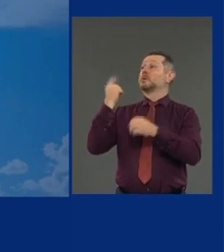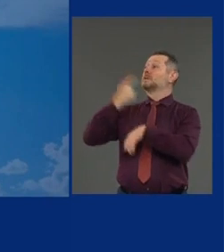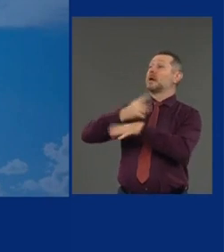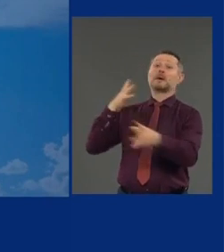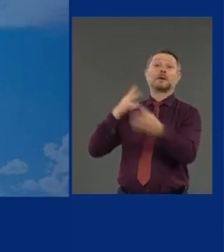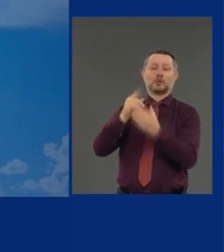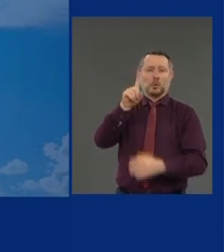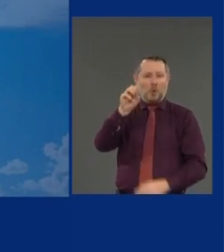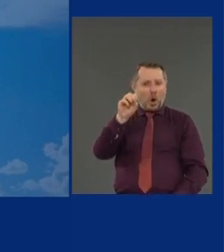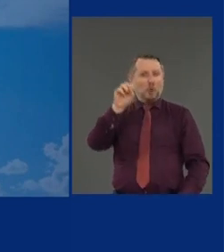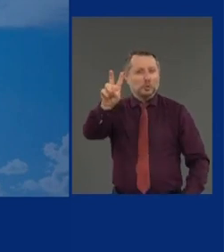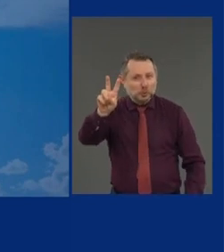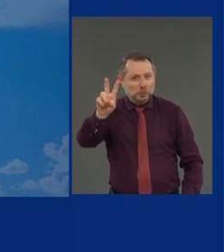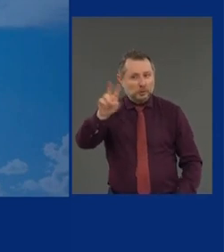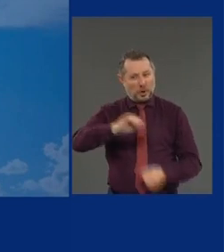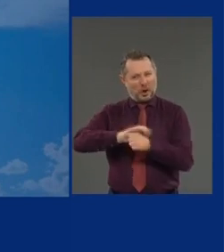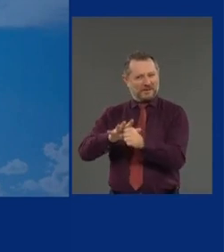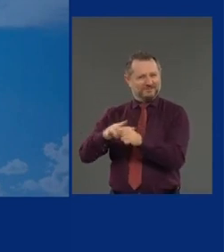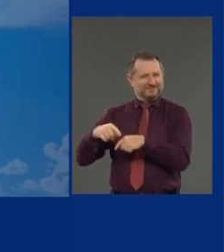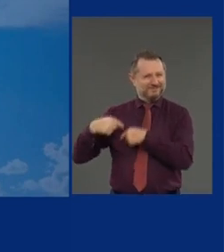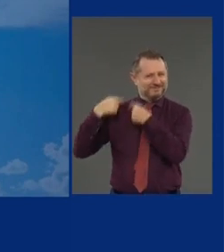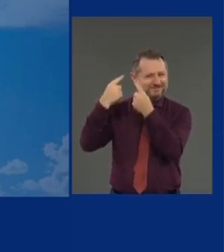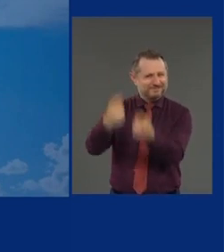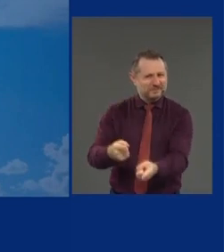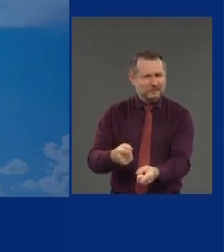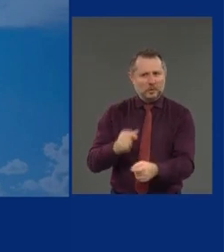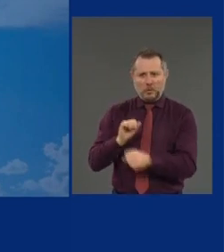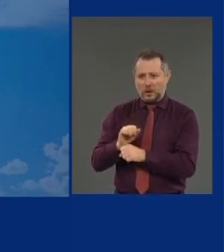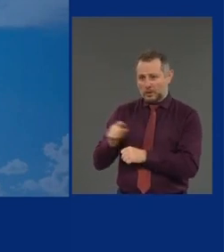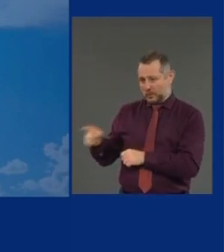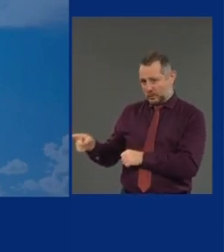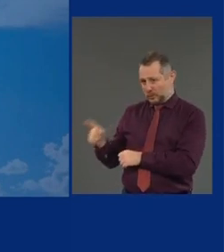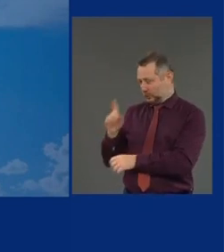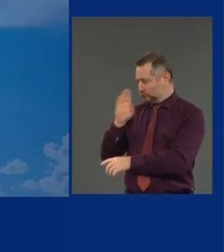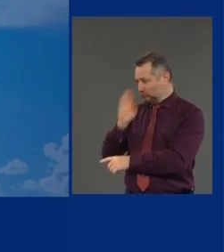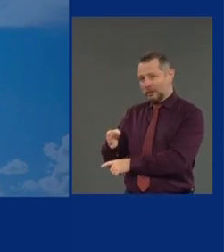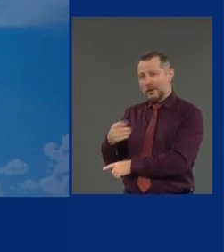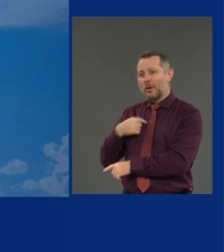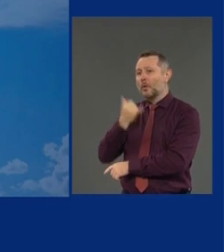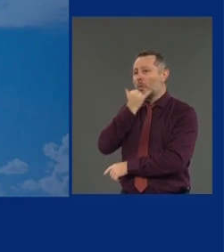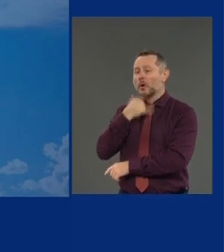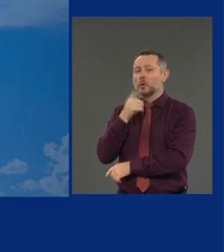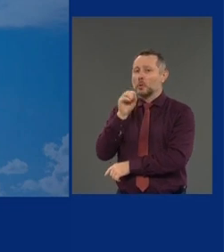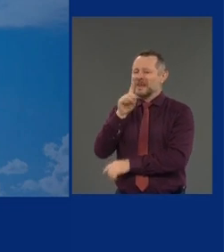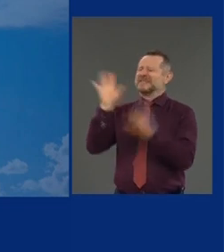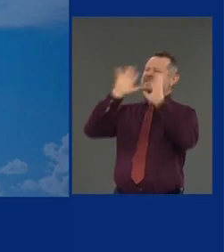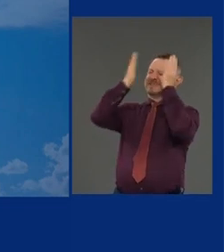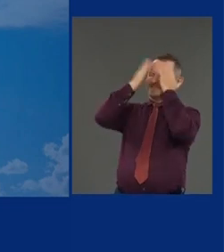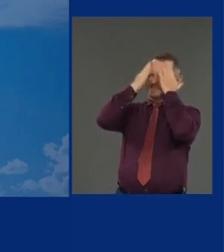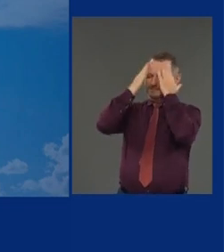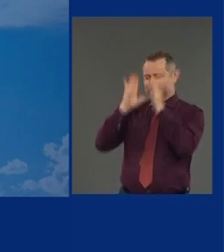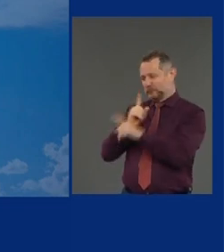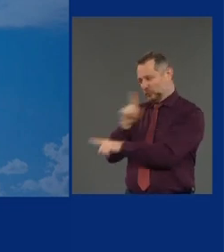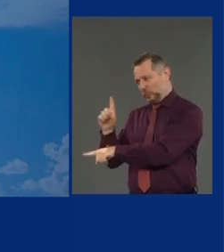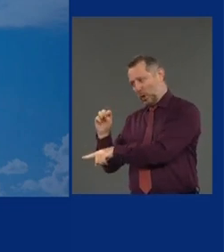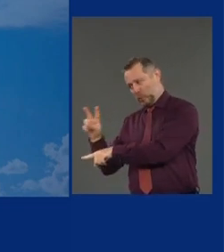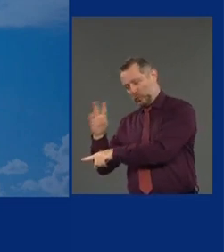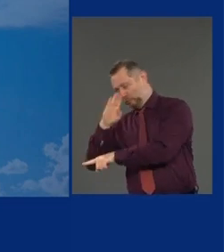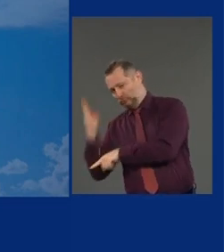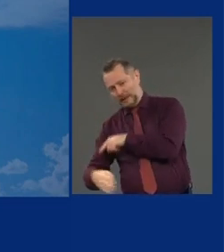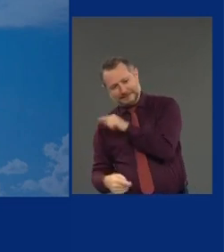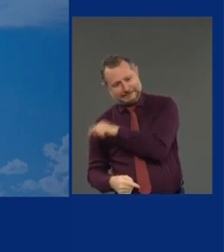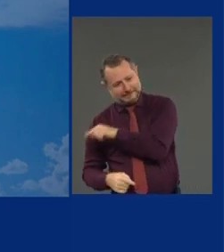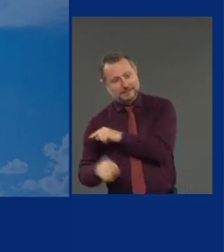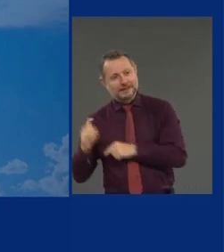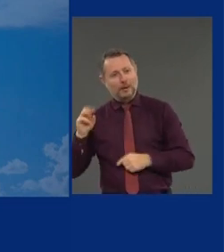the COVID crisis. You've worked 102 straight days. I'm sorry, I said 101, but who's counting? And it is day 17 since we've been dealing